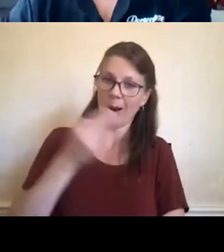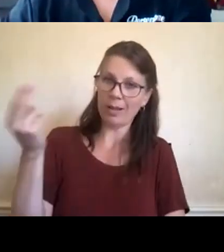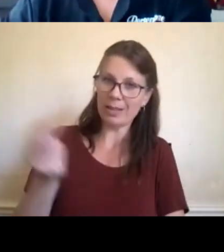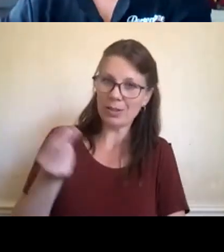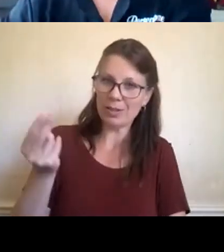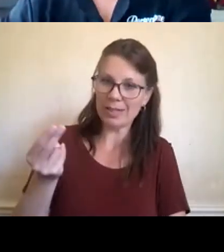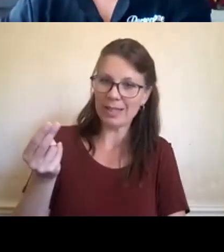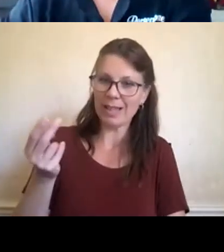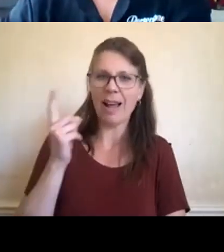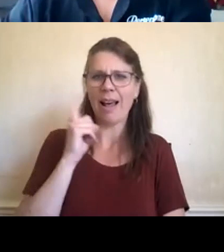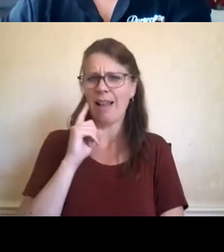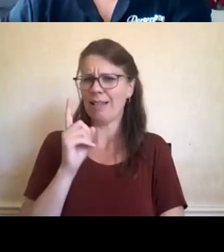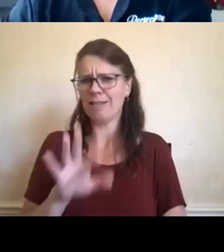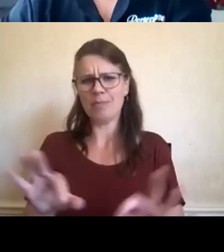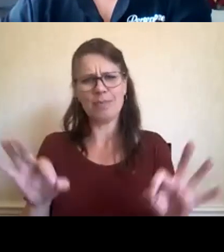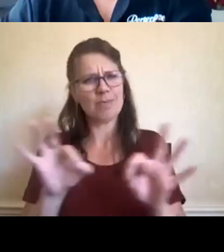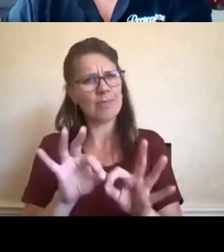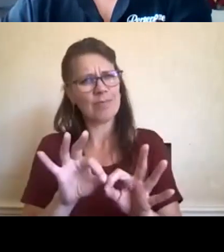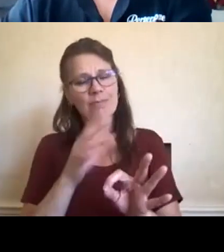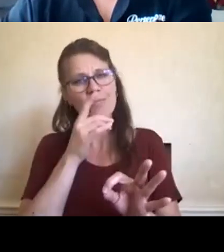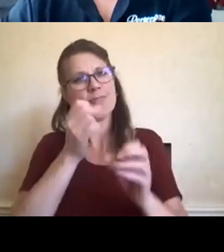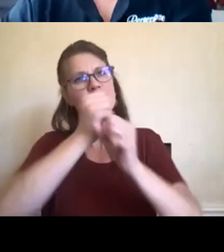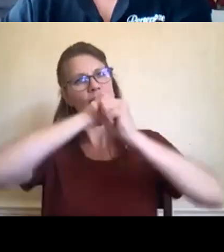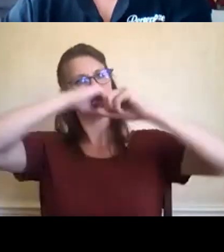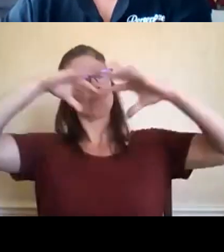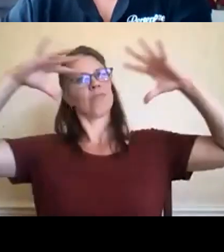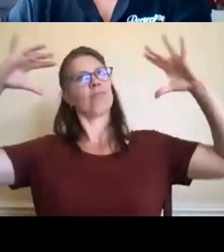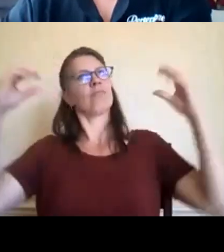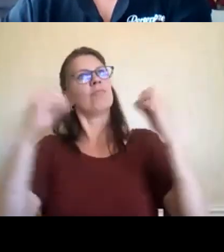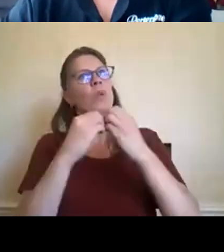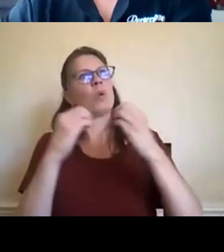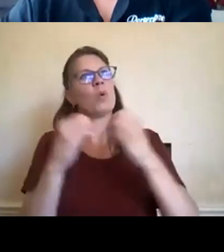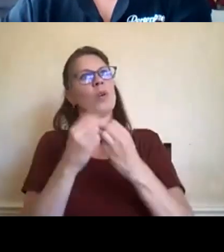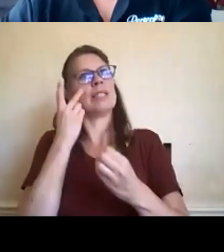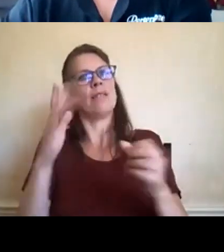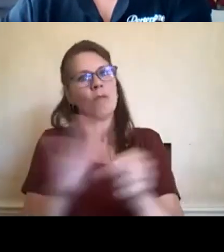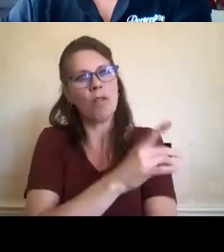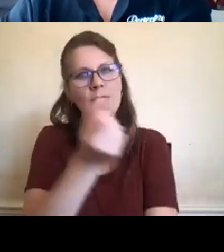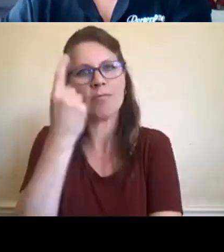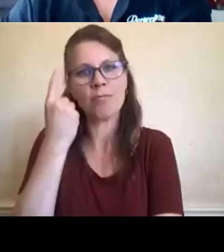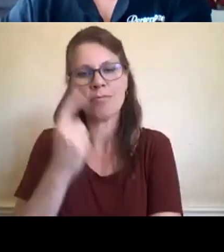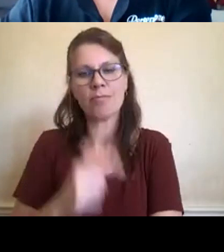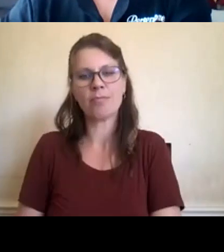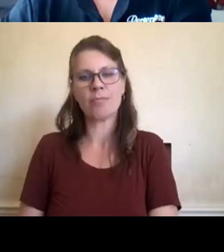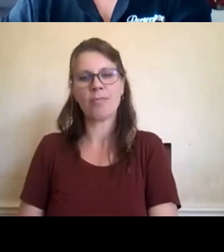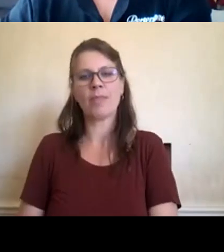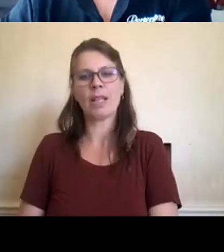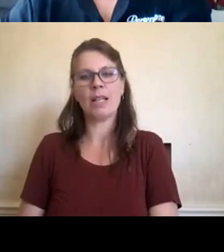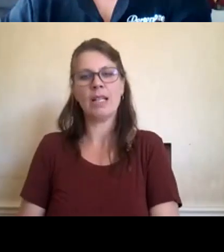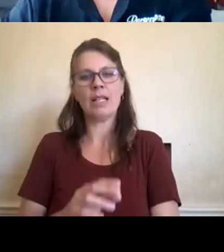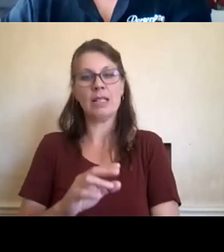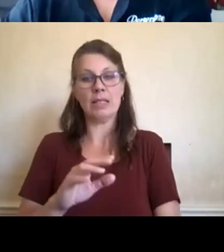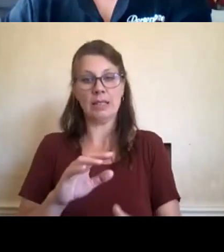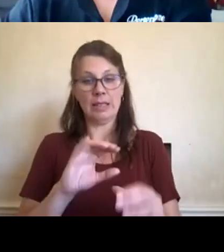a really good understanding because the nature of society is where it's transient now and, and